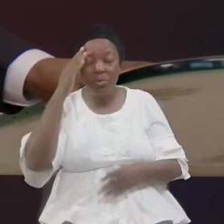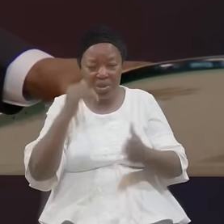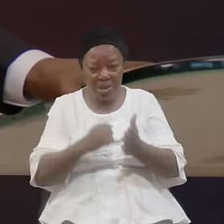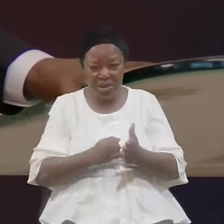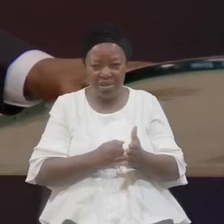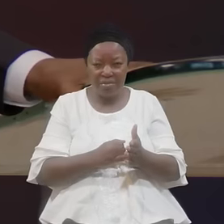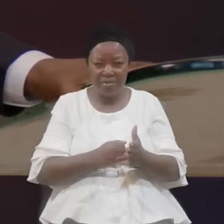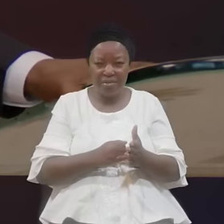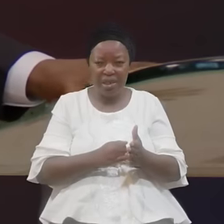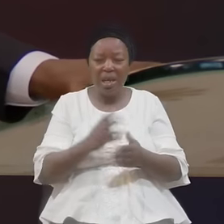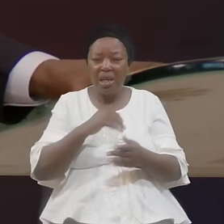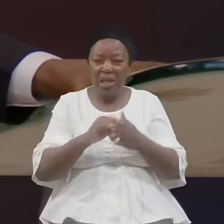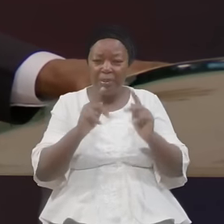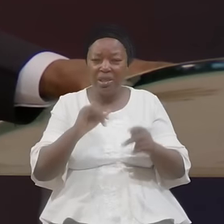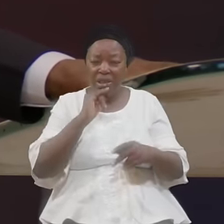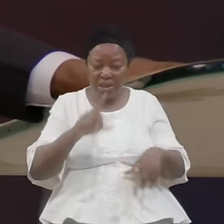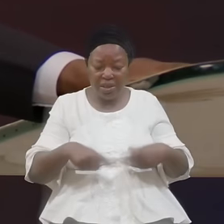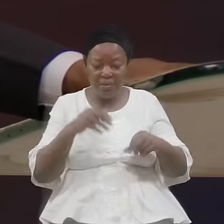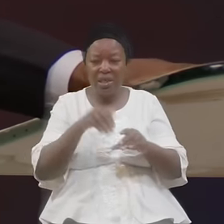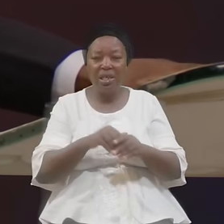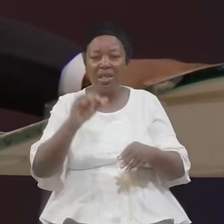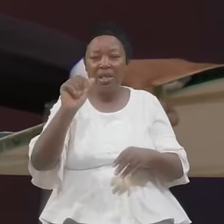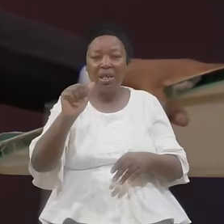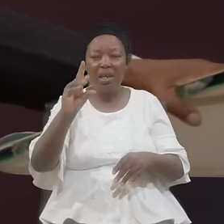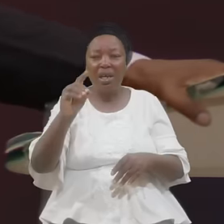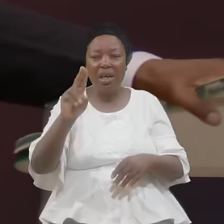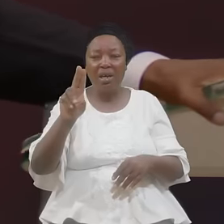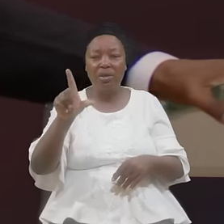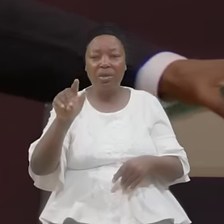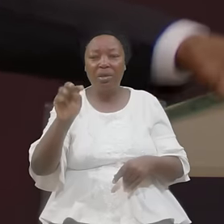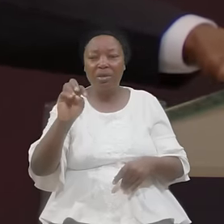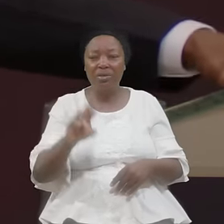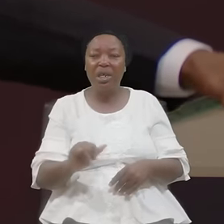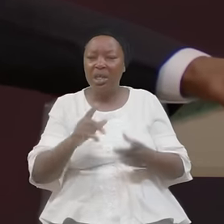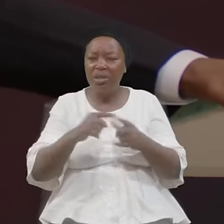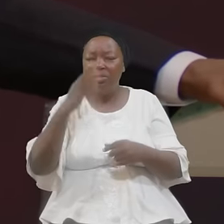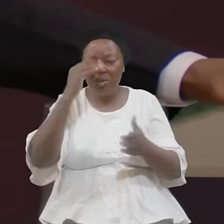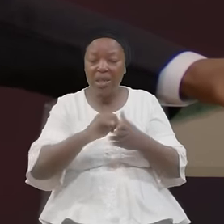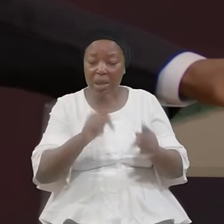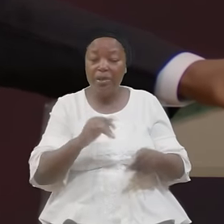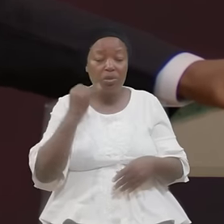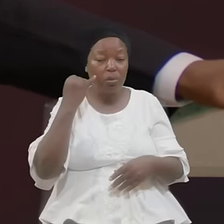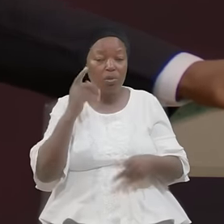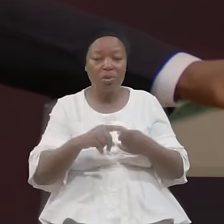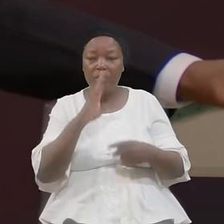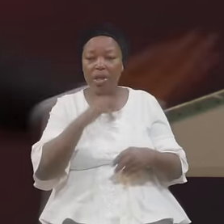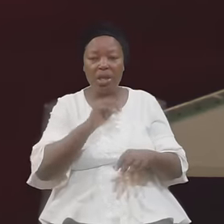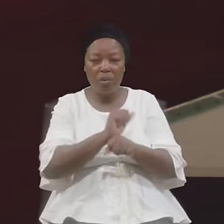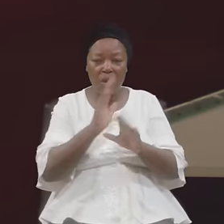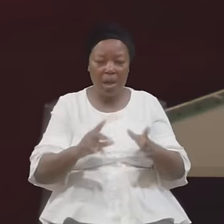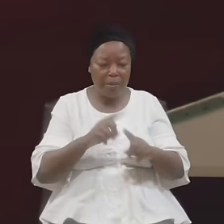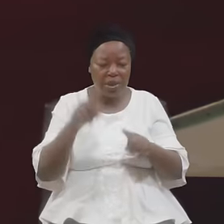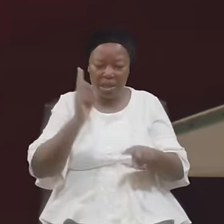In Adultery And He Know He Is Supposed To Be A Worker Of A Kind Is